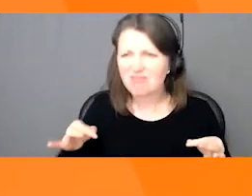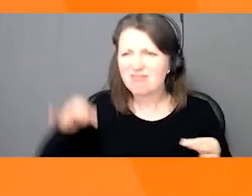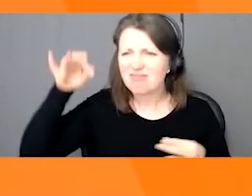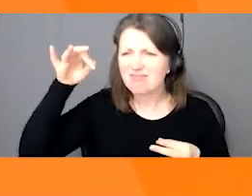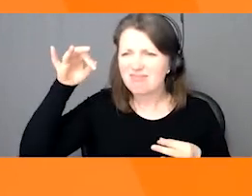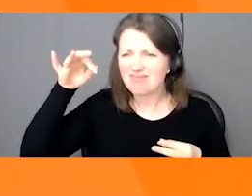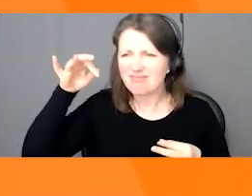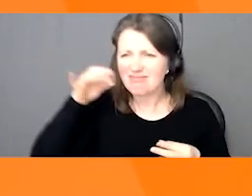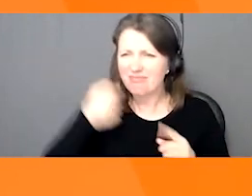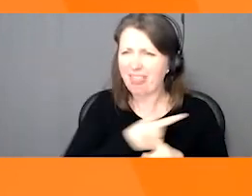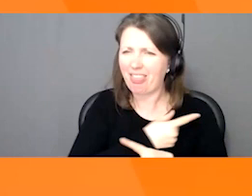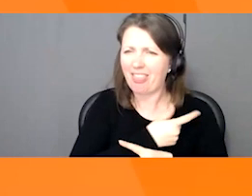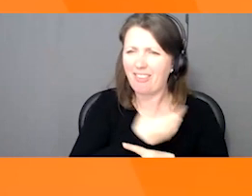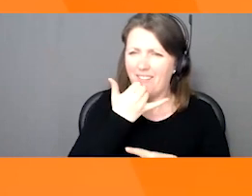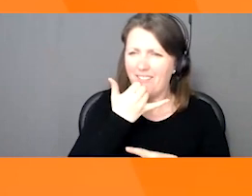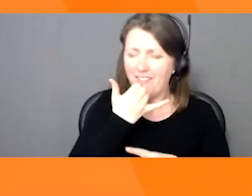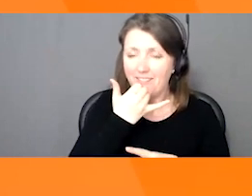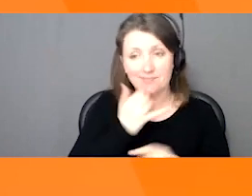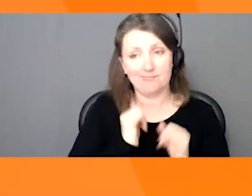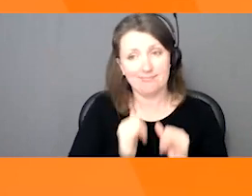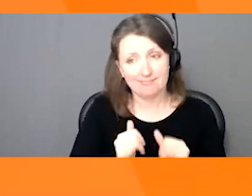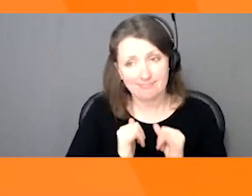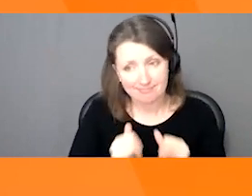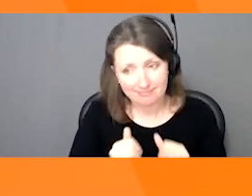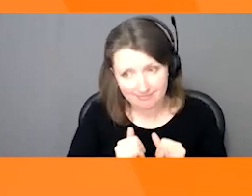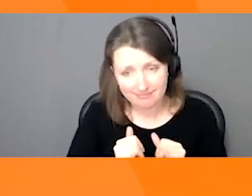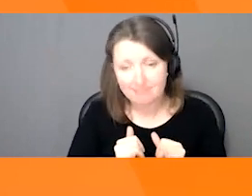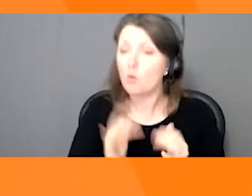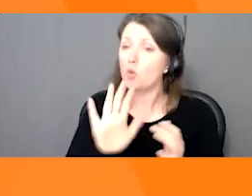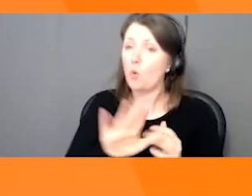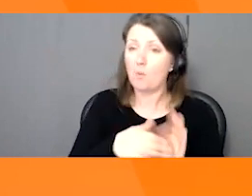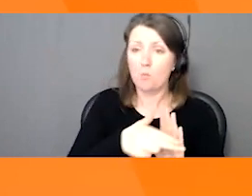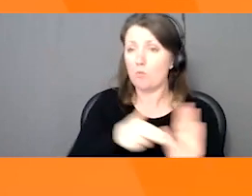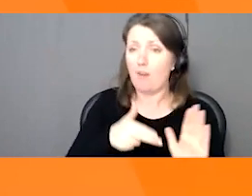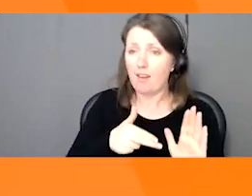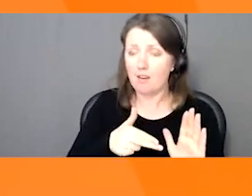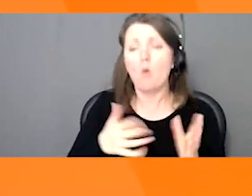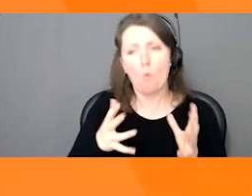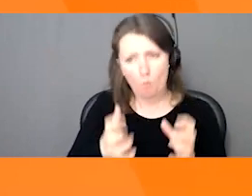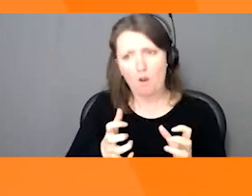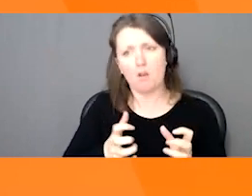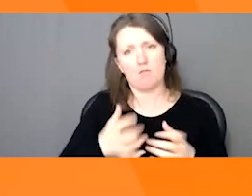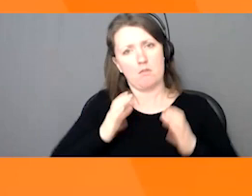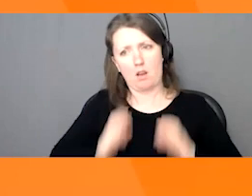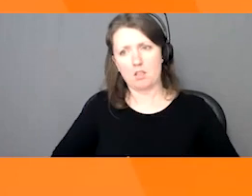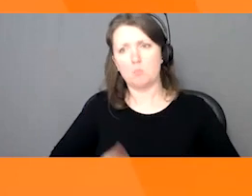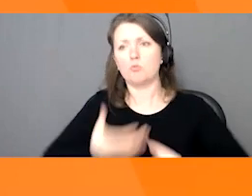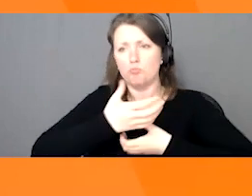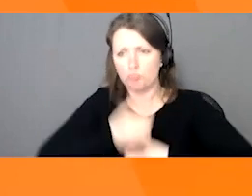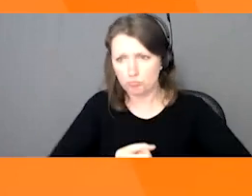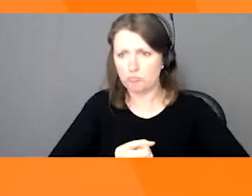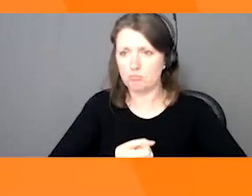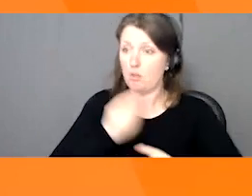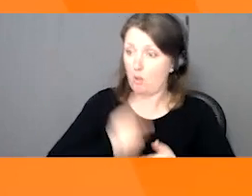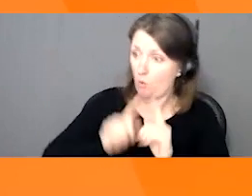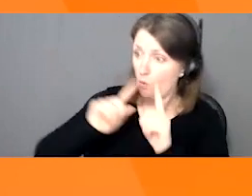in a retail store, you want to build consumer confidence and trust in your brand and in your products. This is where GS1 standards can help. Let's take